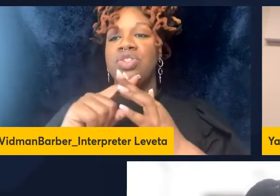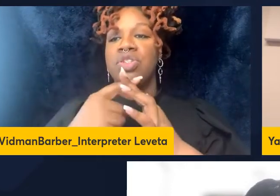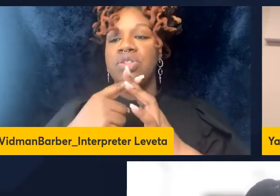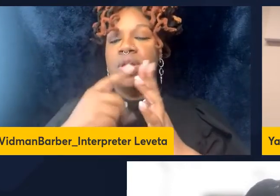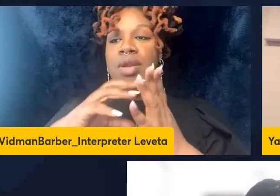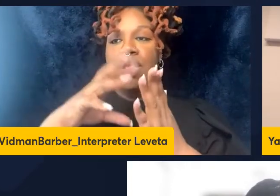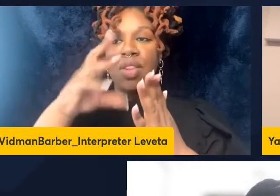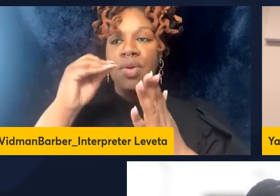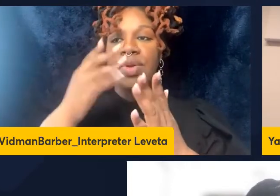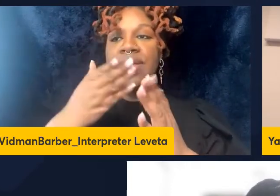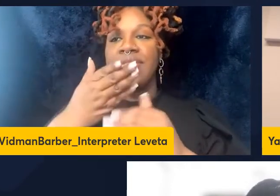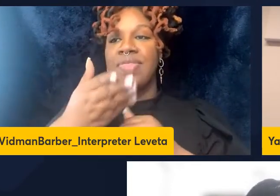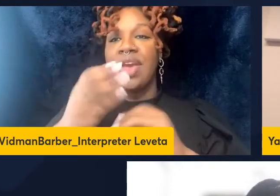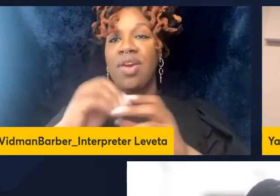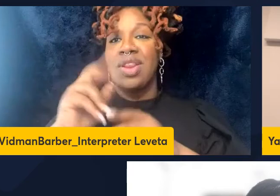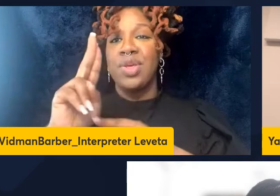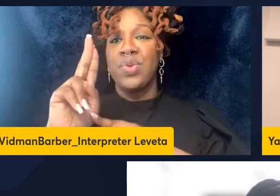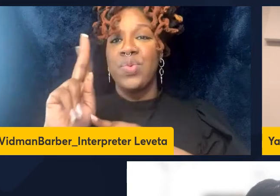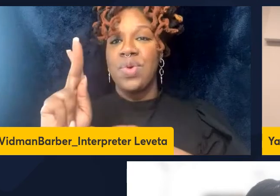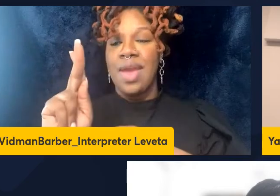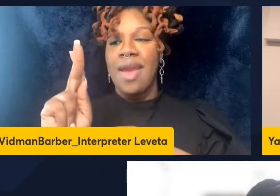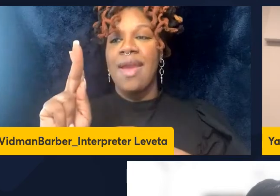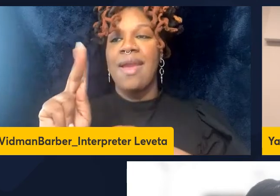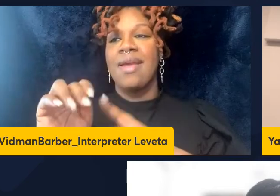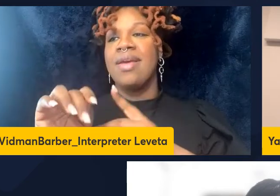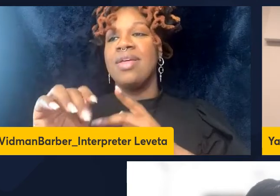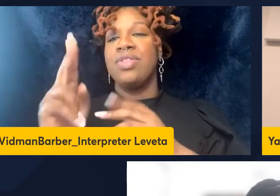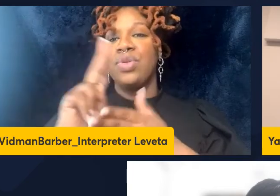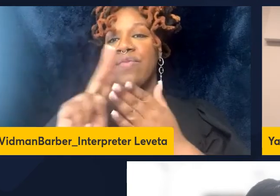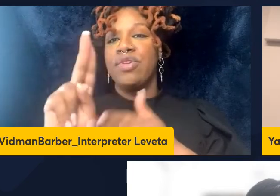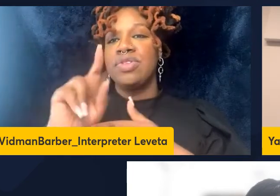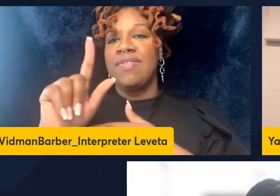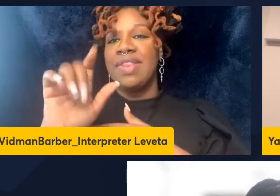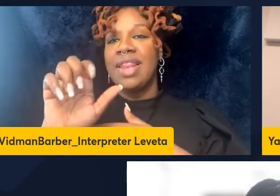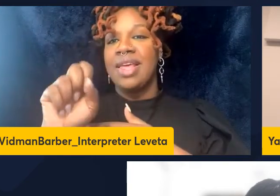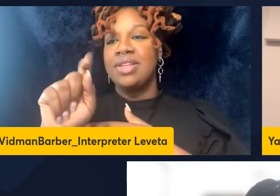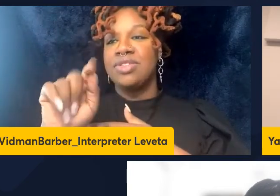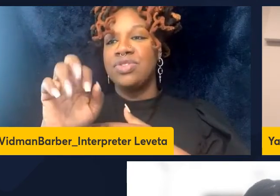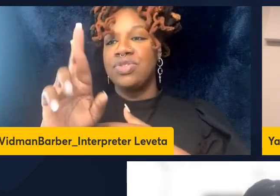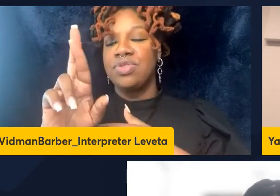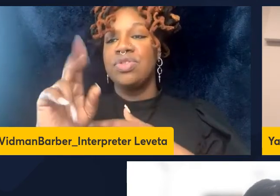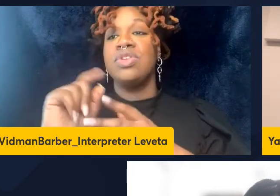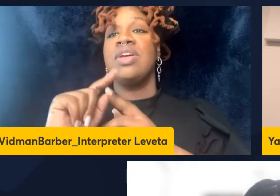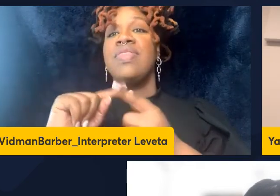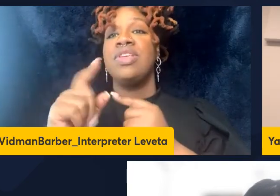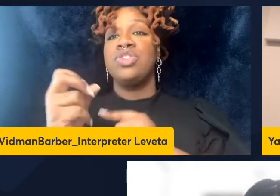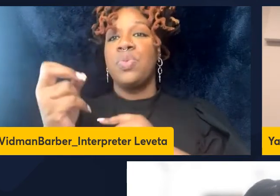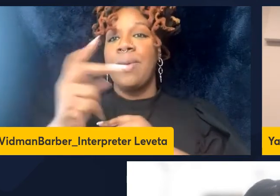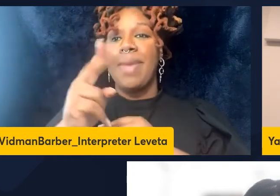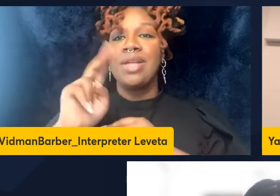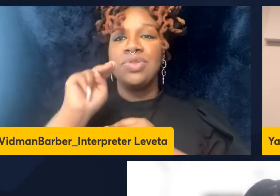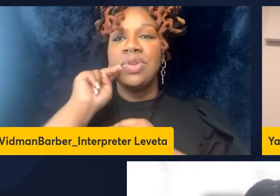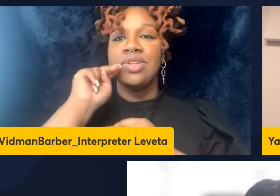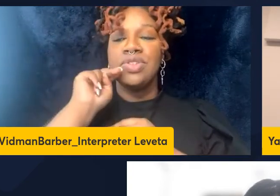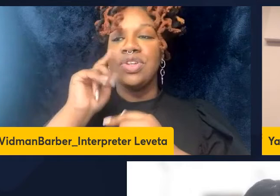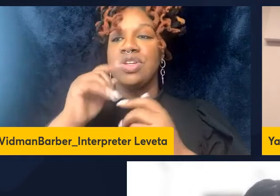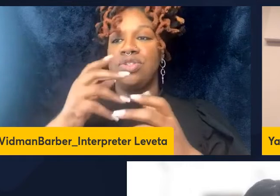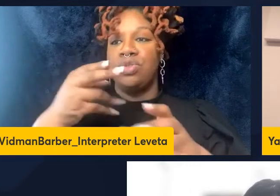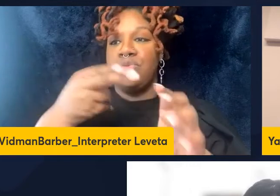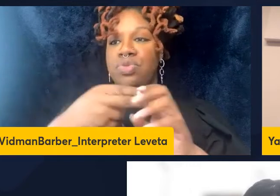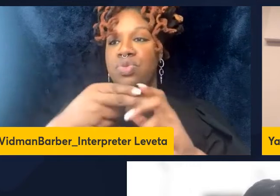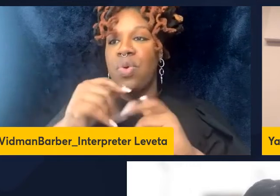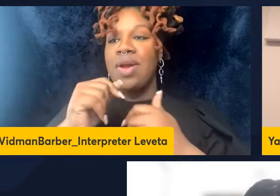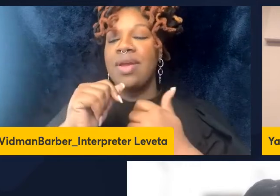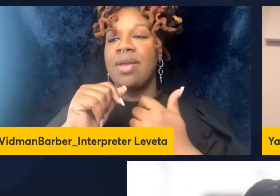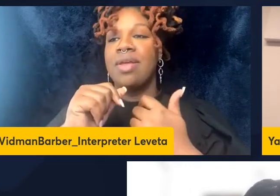Leicester here in the UK she consequently returned to Nigeria to join the African Center for excellence for genomics